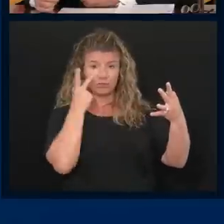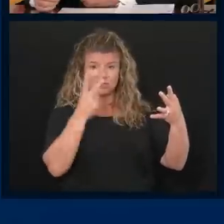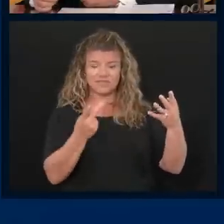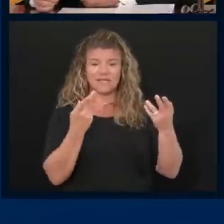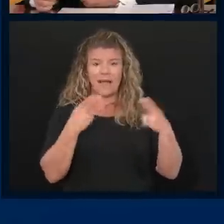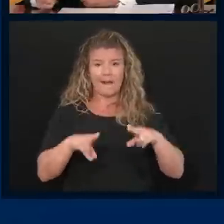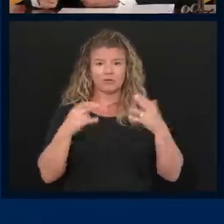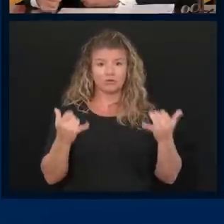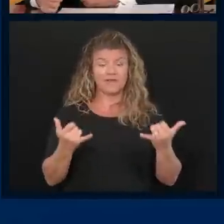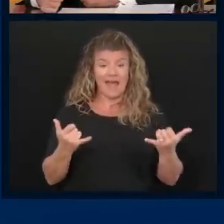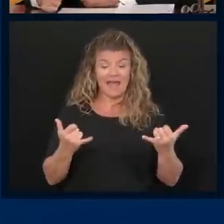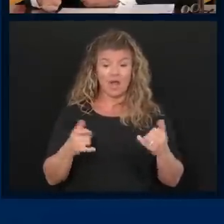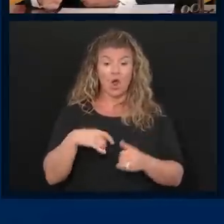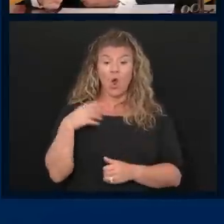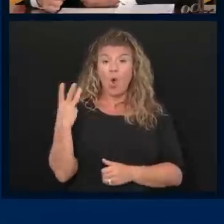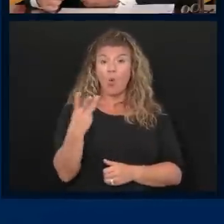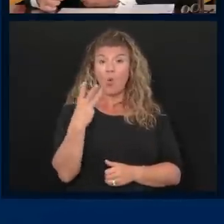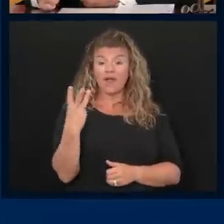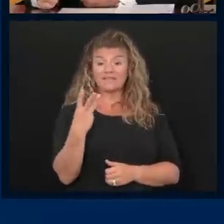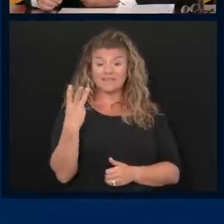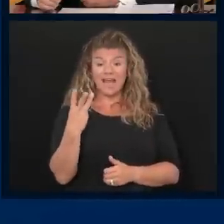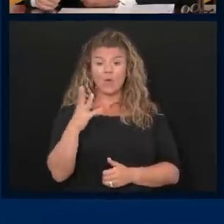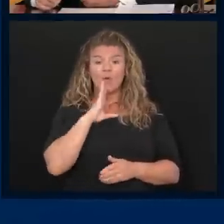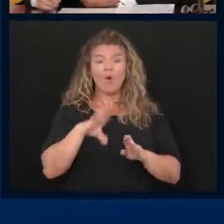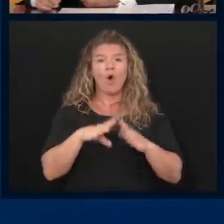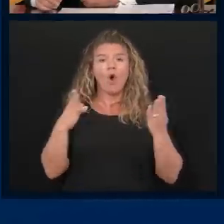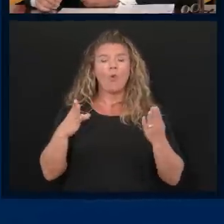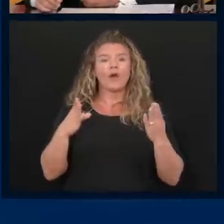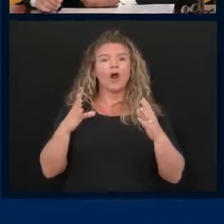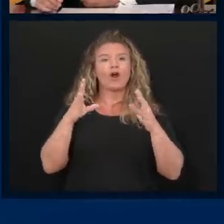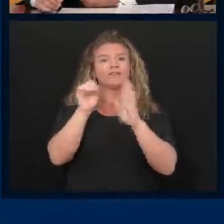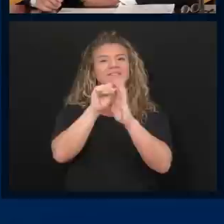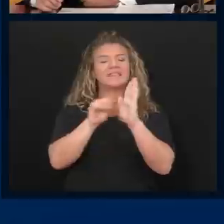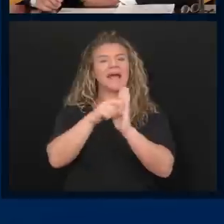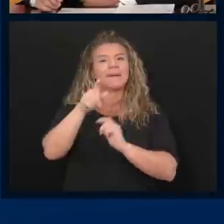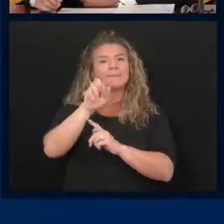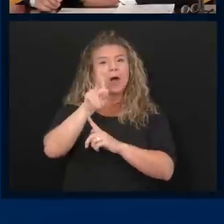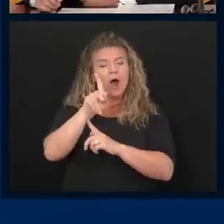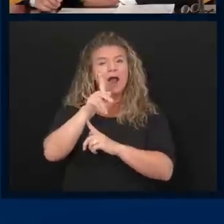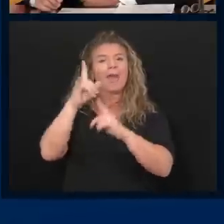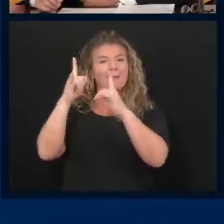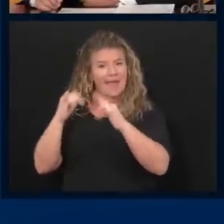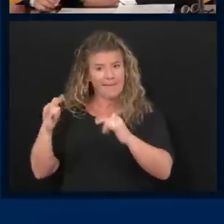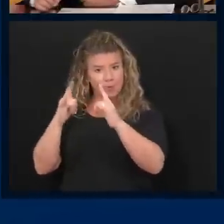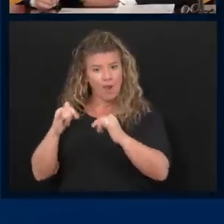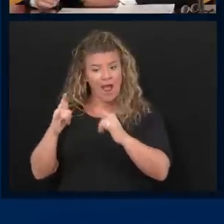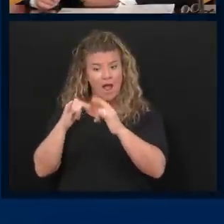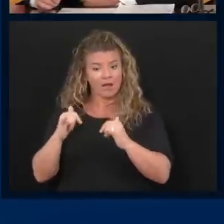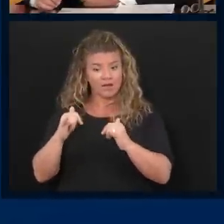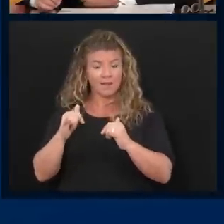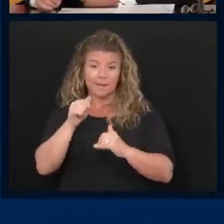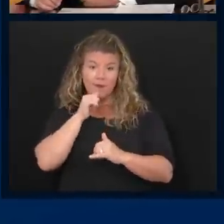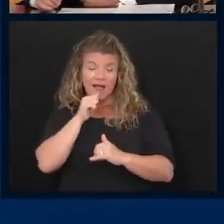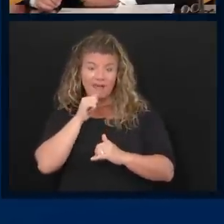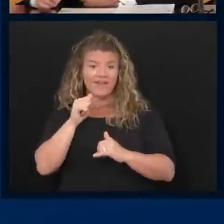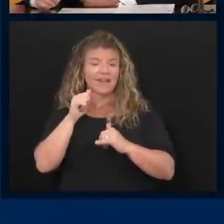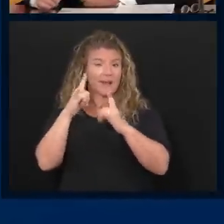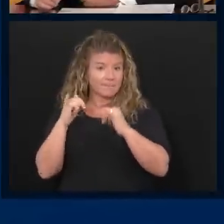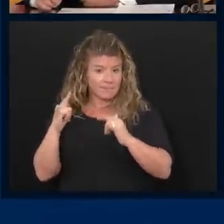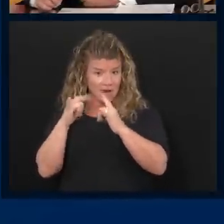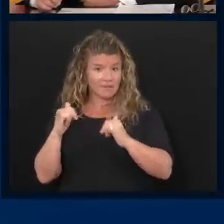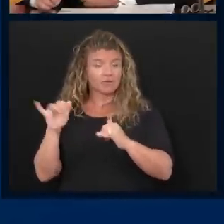We're going, I mean, Wednesday, we're going to open our campgrounds, our state parks, our private and state park